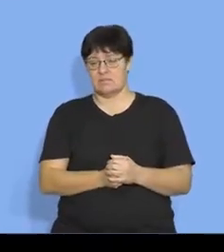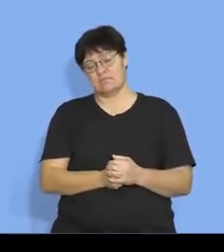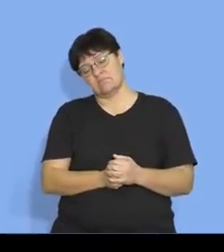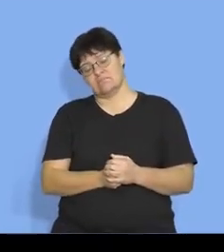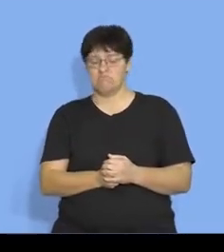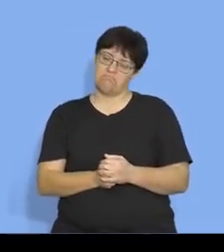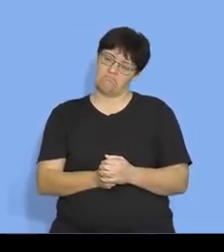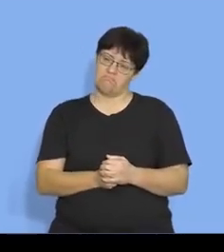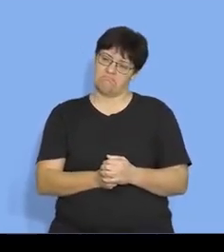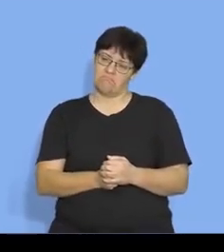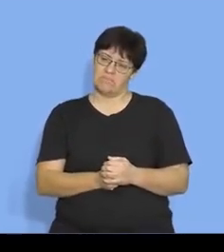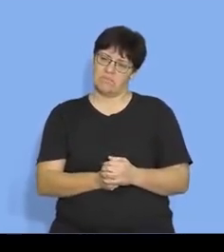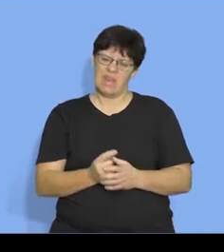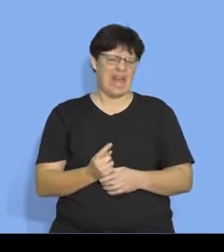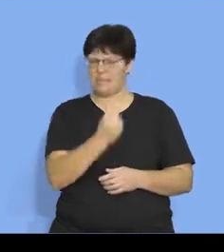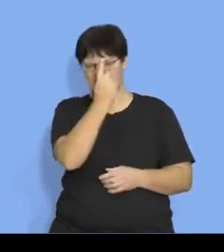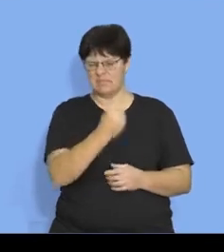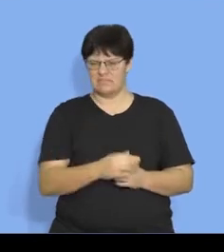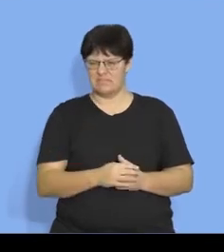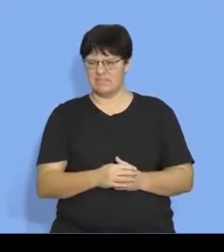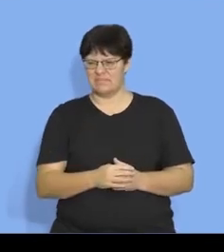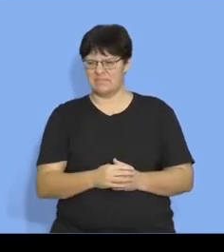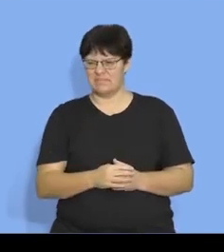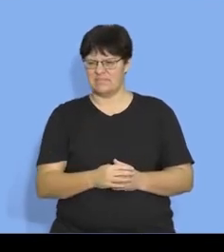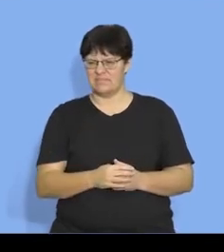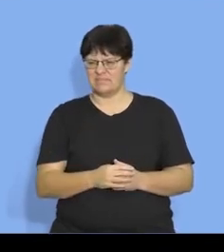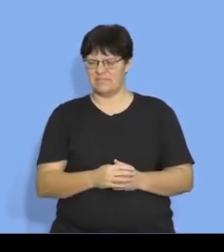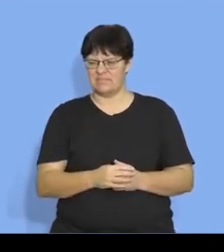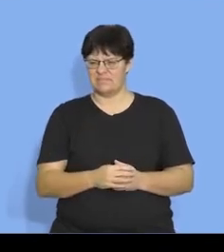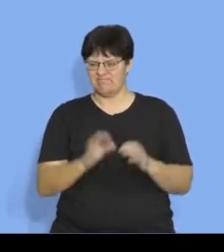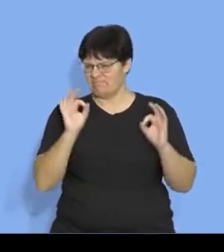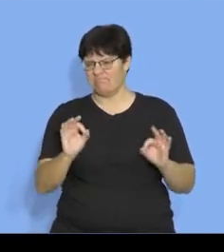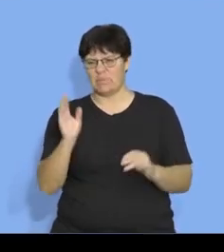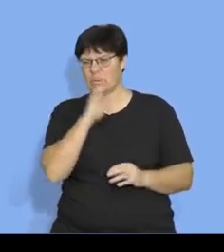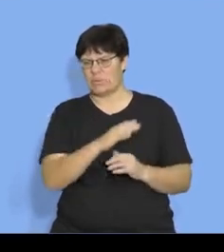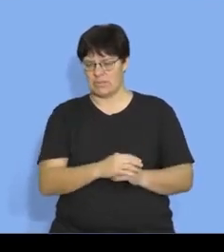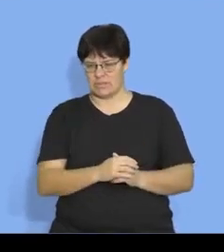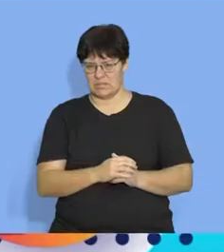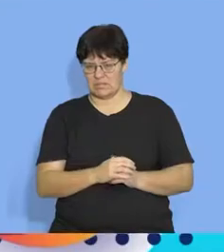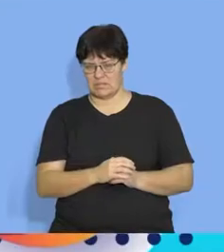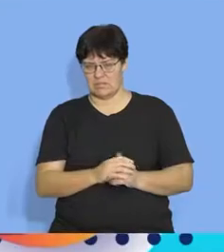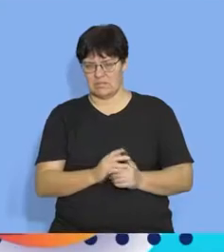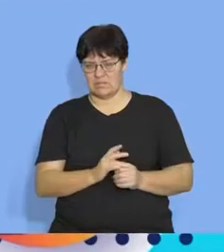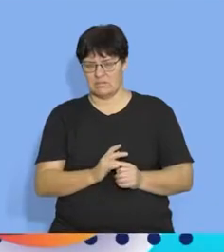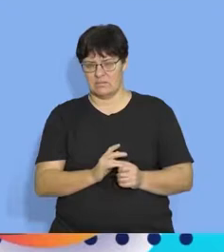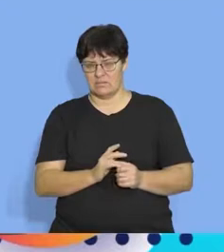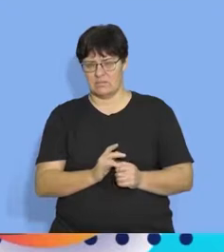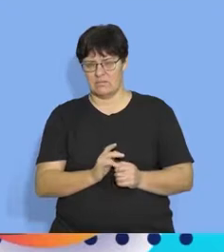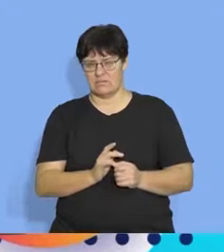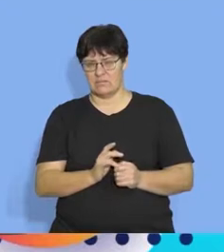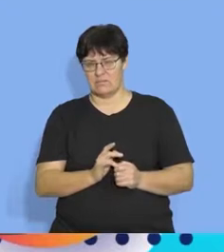at it it's not quite up it's not quite directly up okay now i said to you